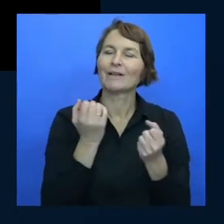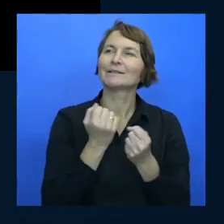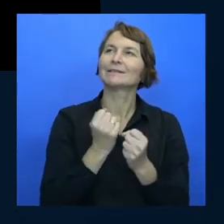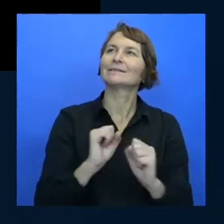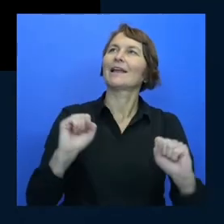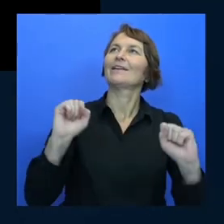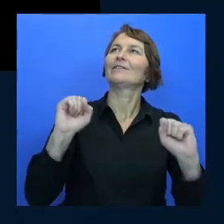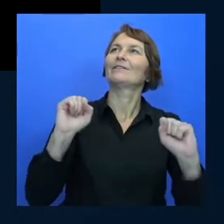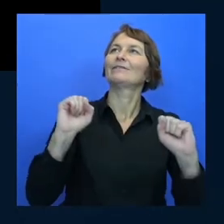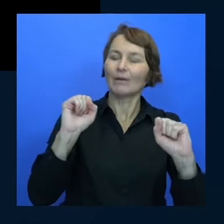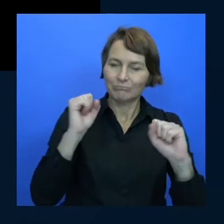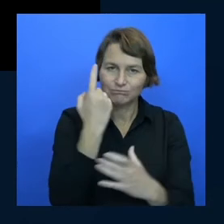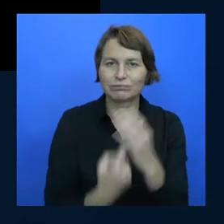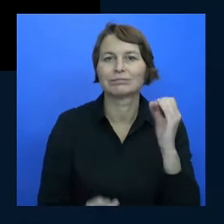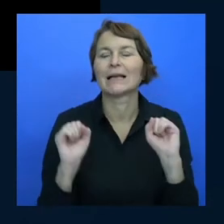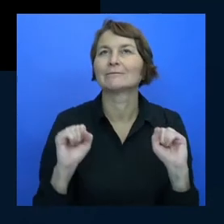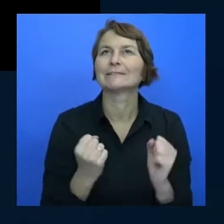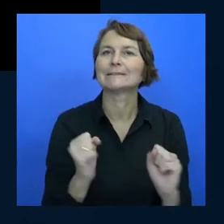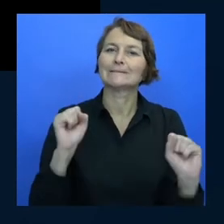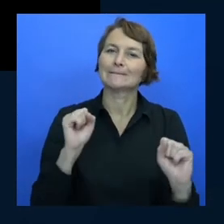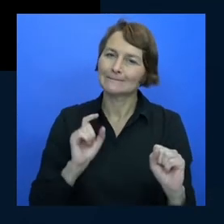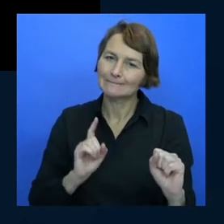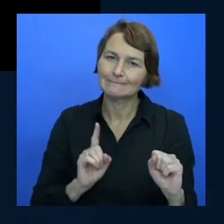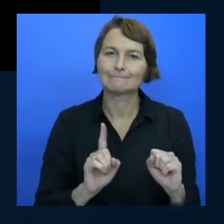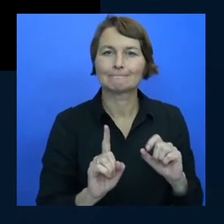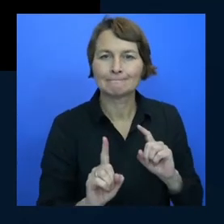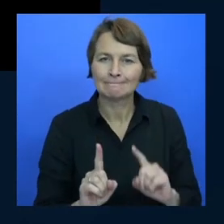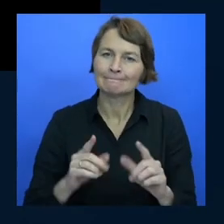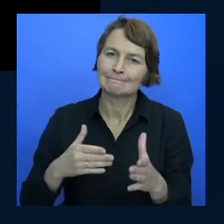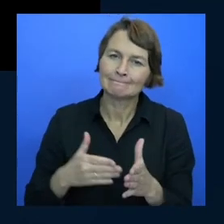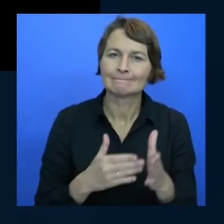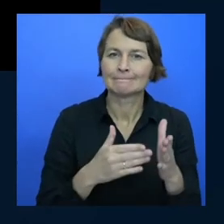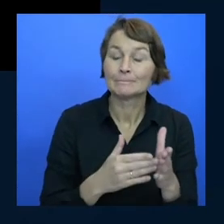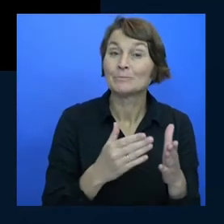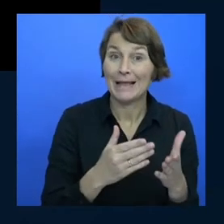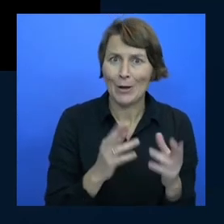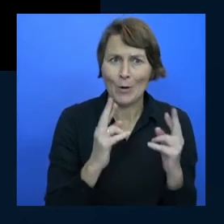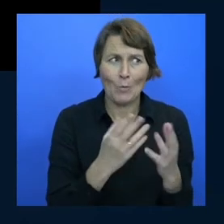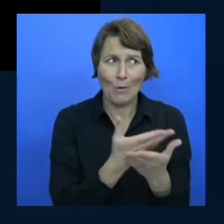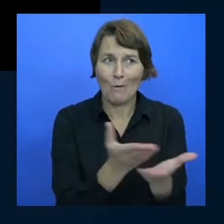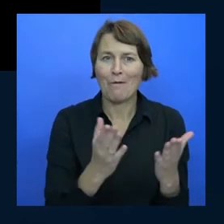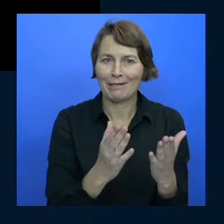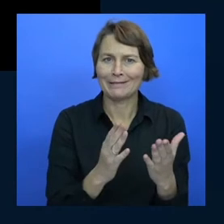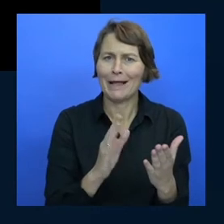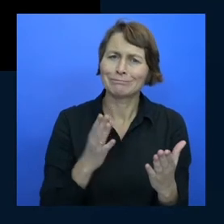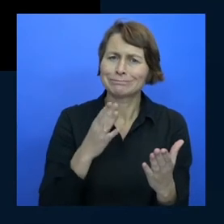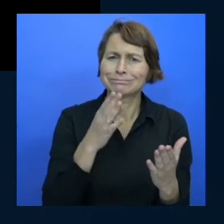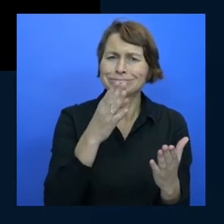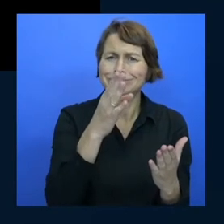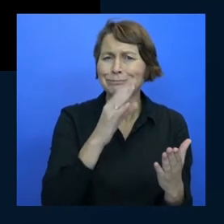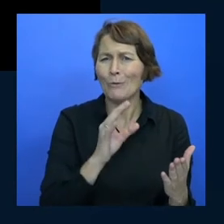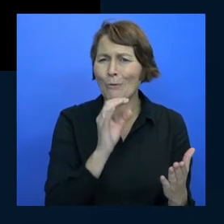as a old programmer all of us i hope become old programmers at some point and go back in my day